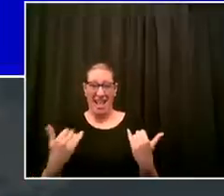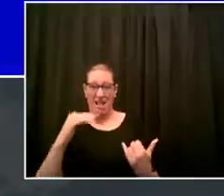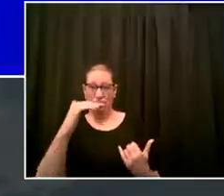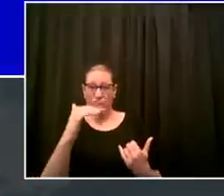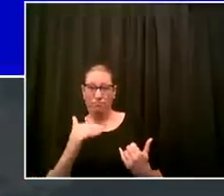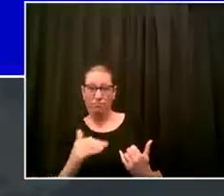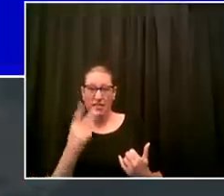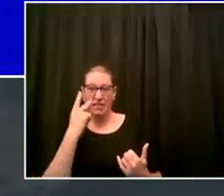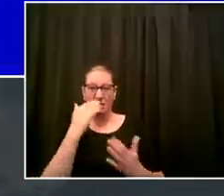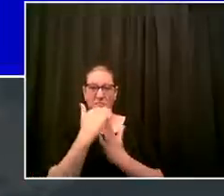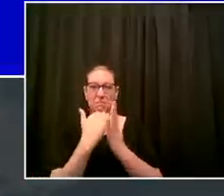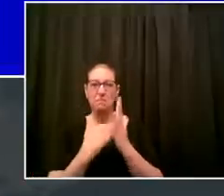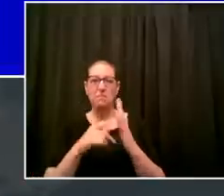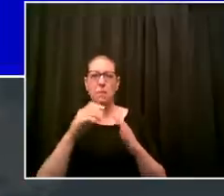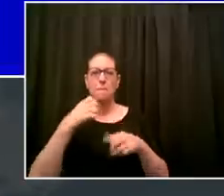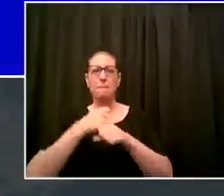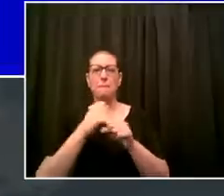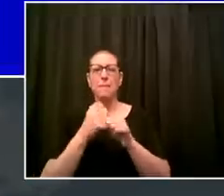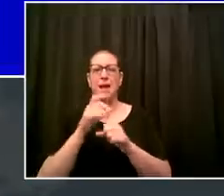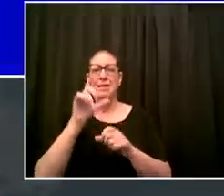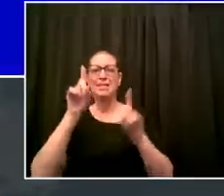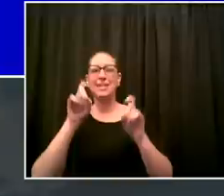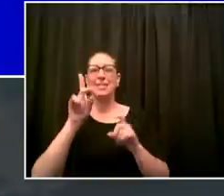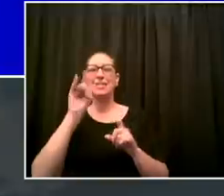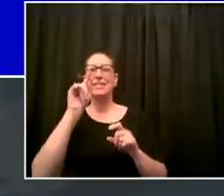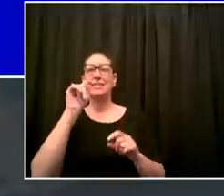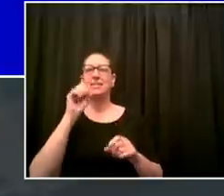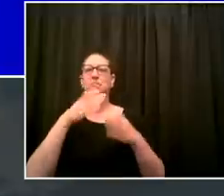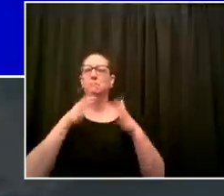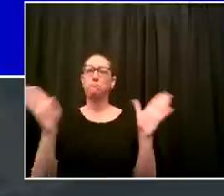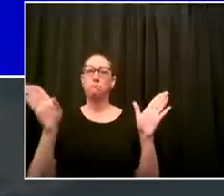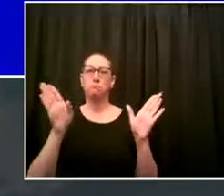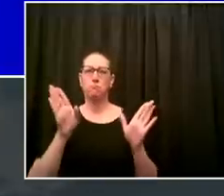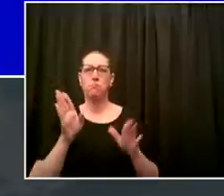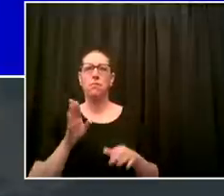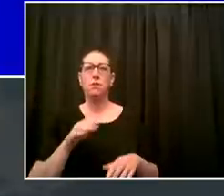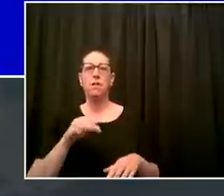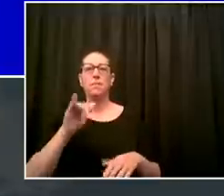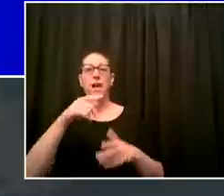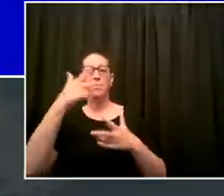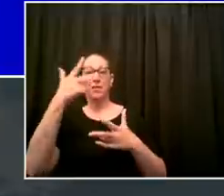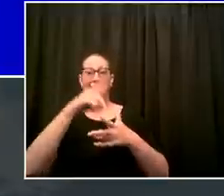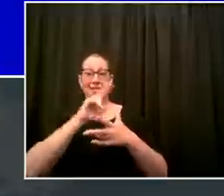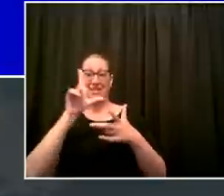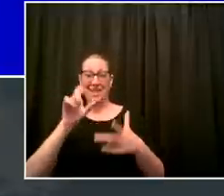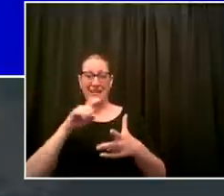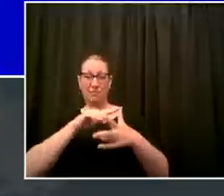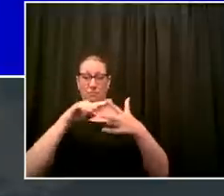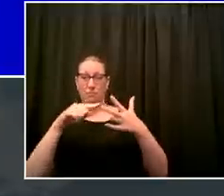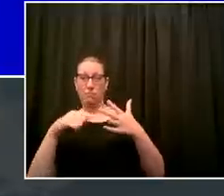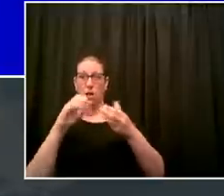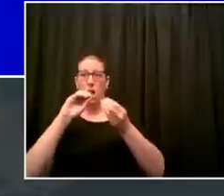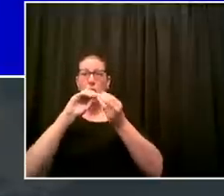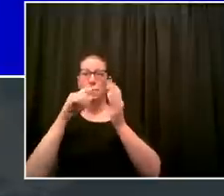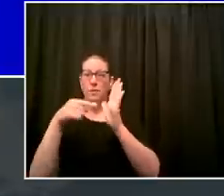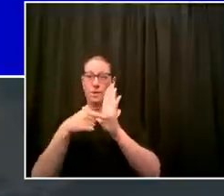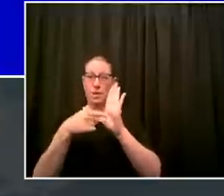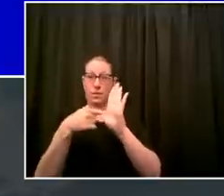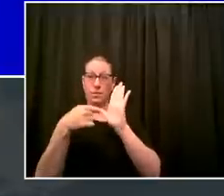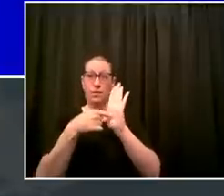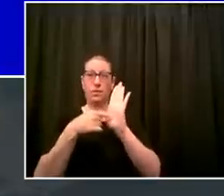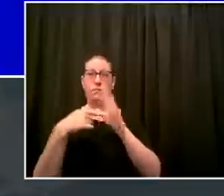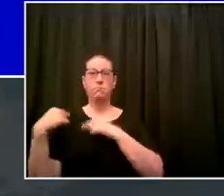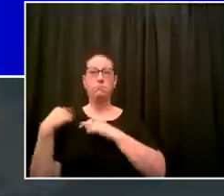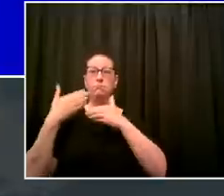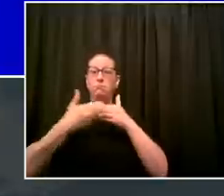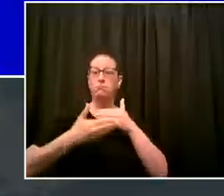sites and this is beginning today but by the end of the week more than 60 000 of these test kits will have been delivered